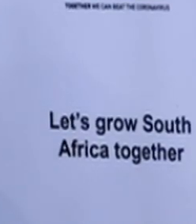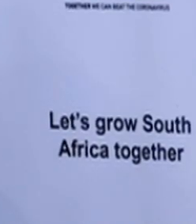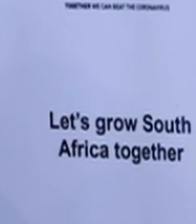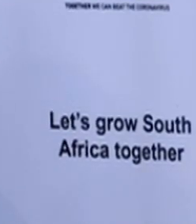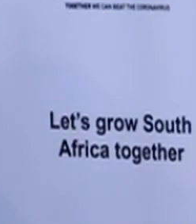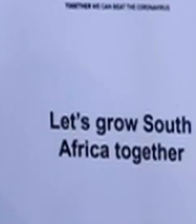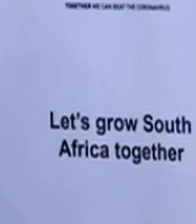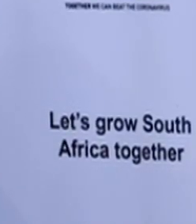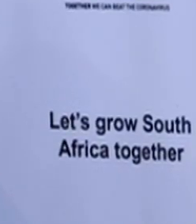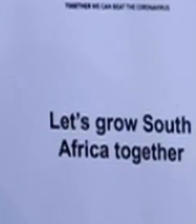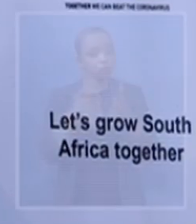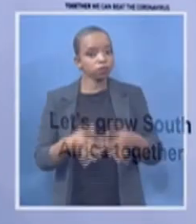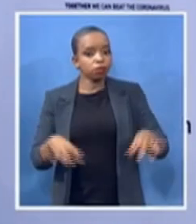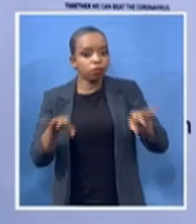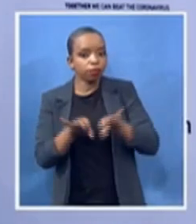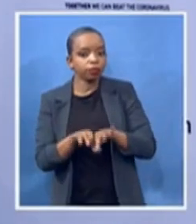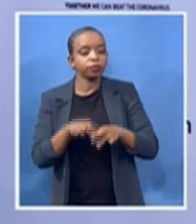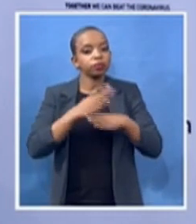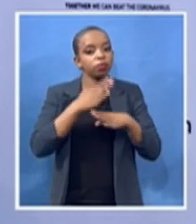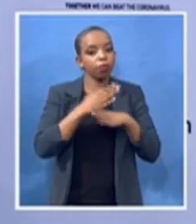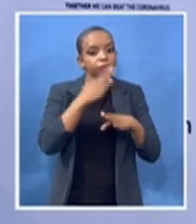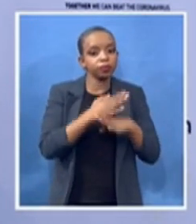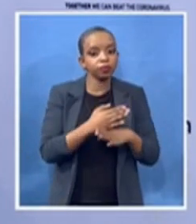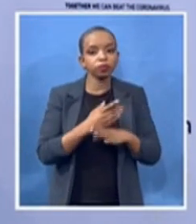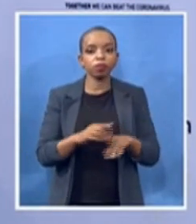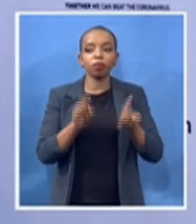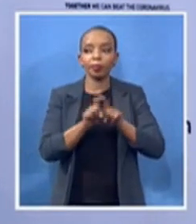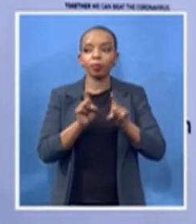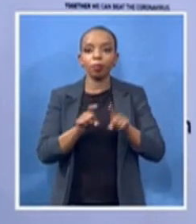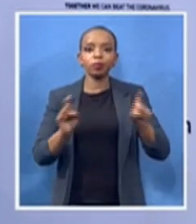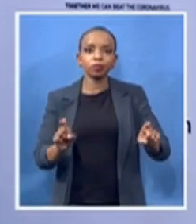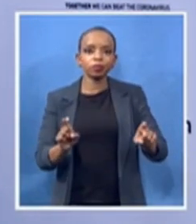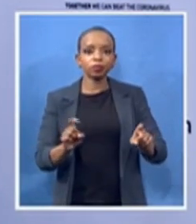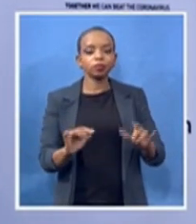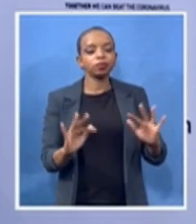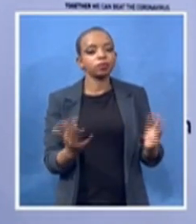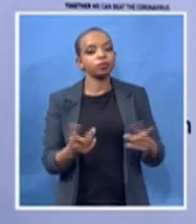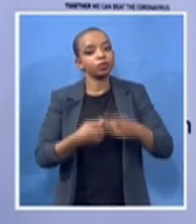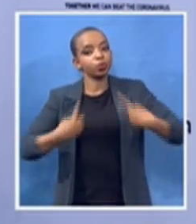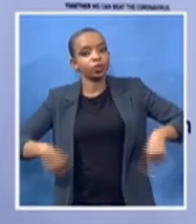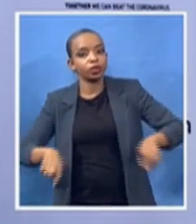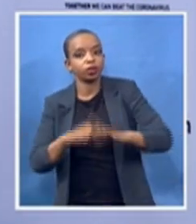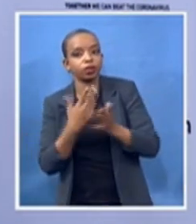accomplished and how we can continue with these values to uplift our communities